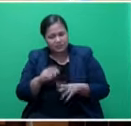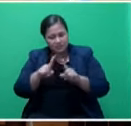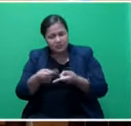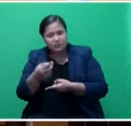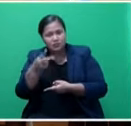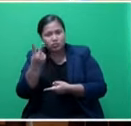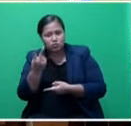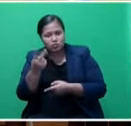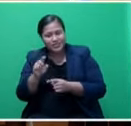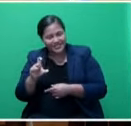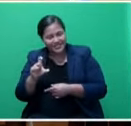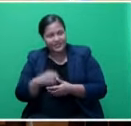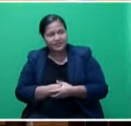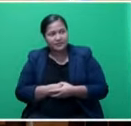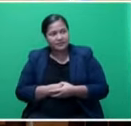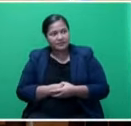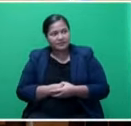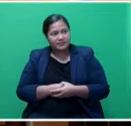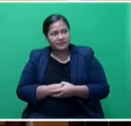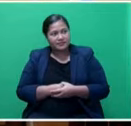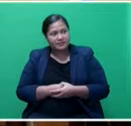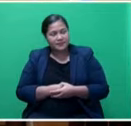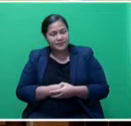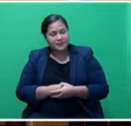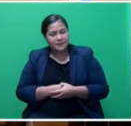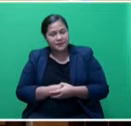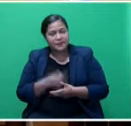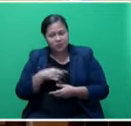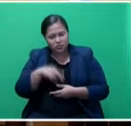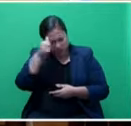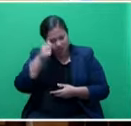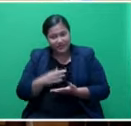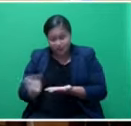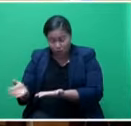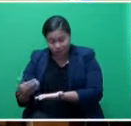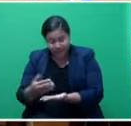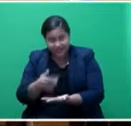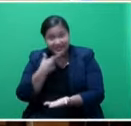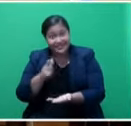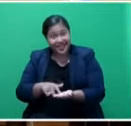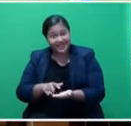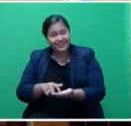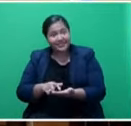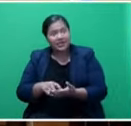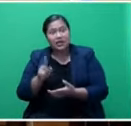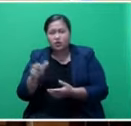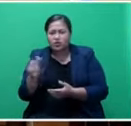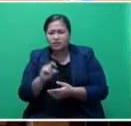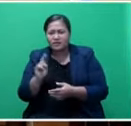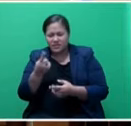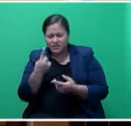Order. We all know that in relation to collection of debt, you are required first